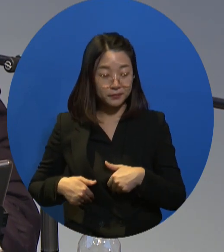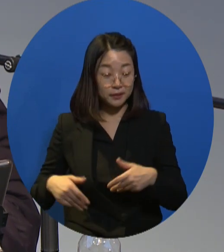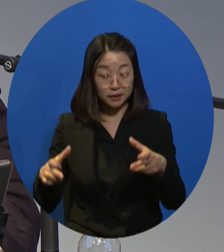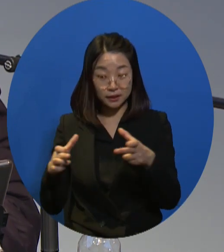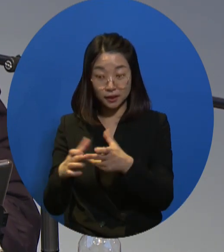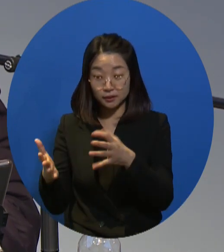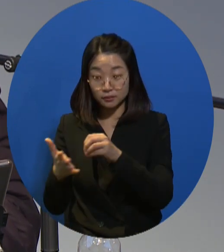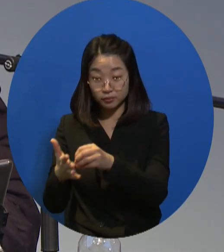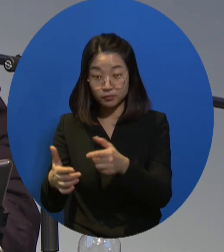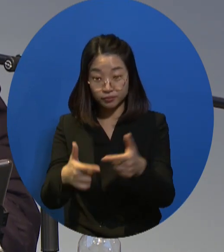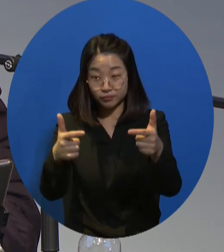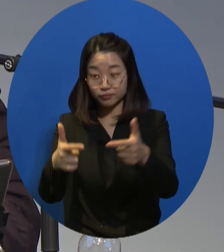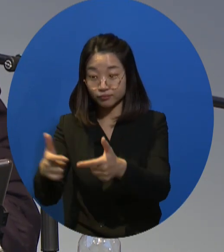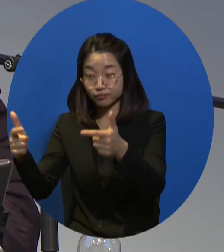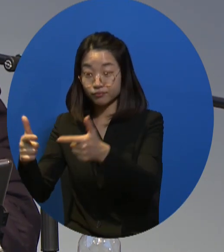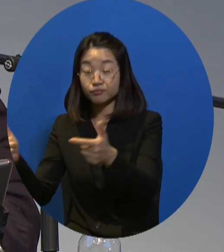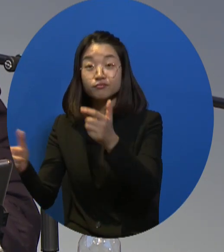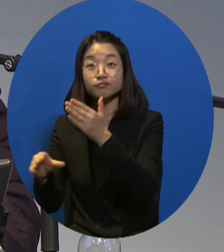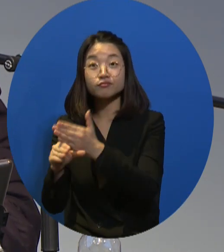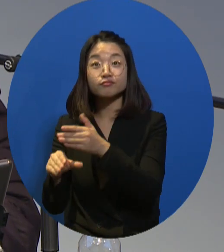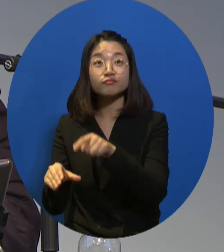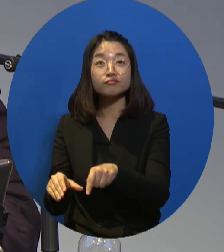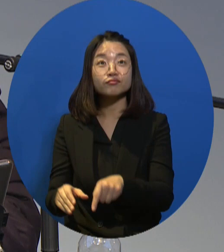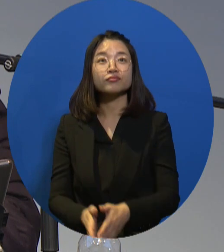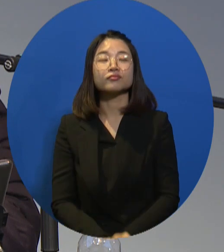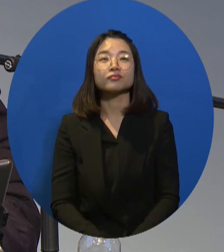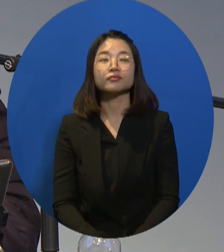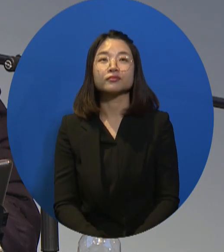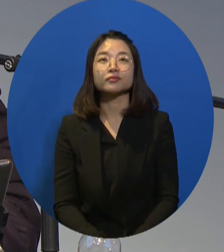it is expanding to other provinces around Korea.